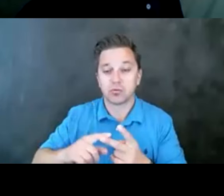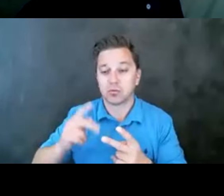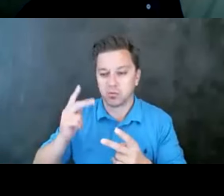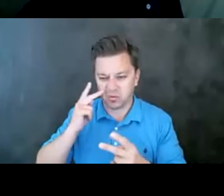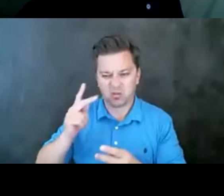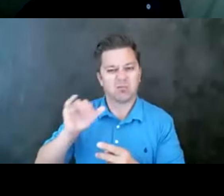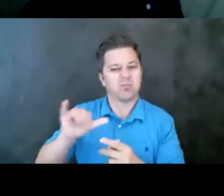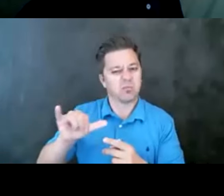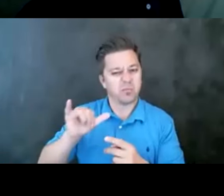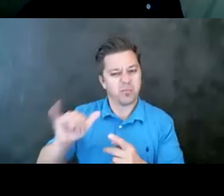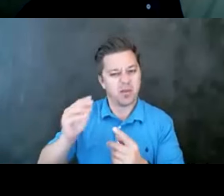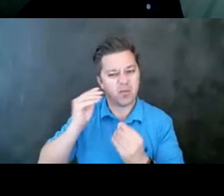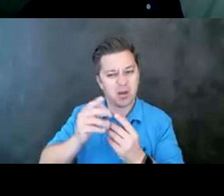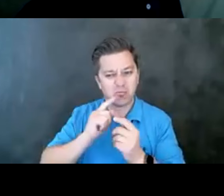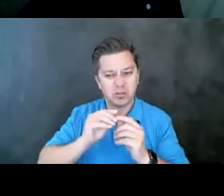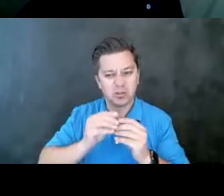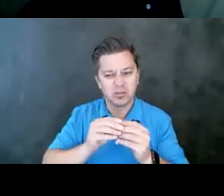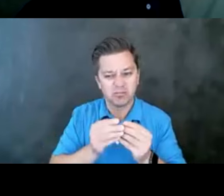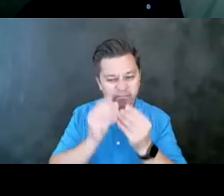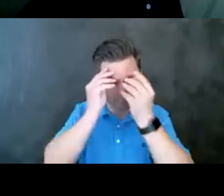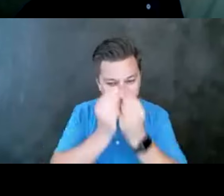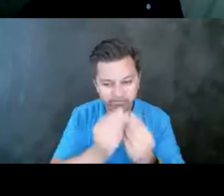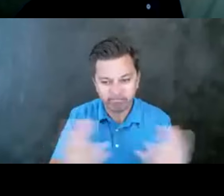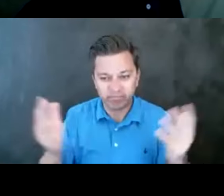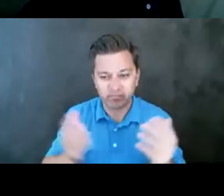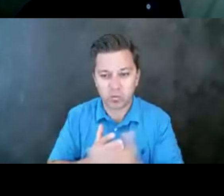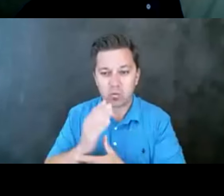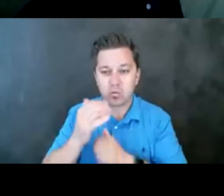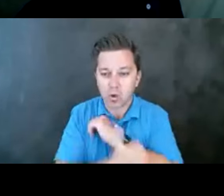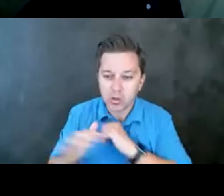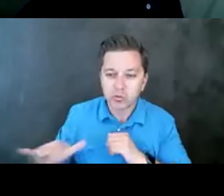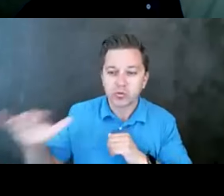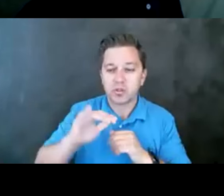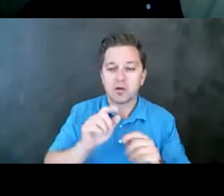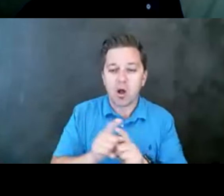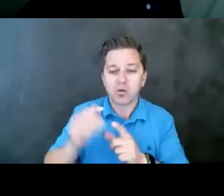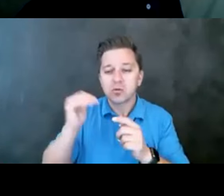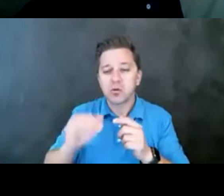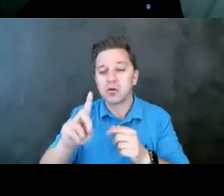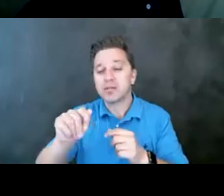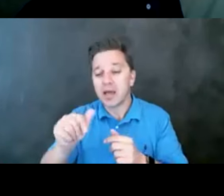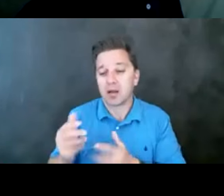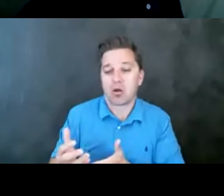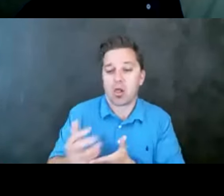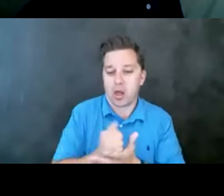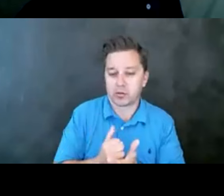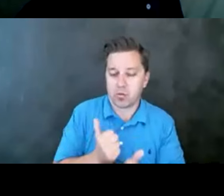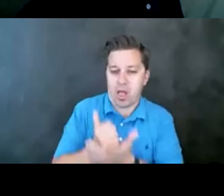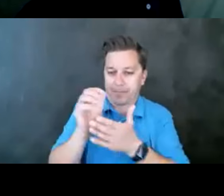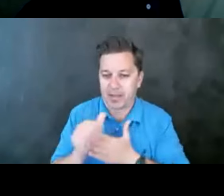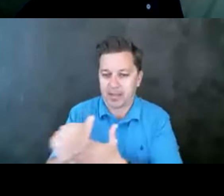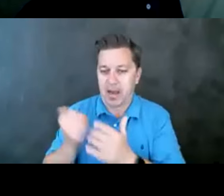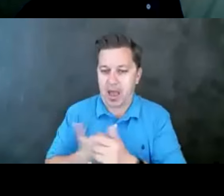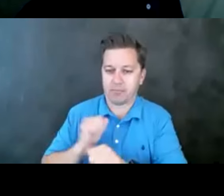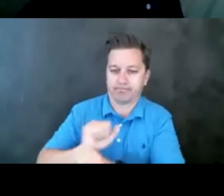be rolled out throughout our country and that data collection piece, right? Using data to drive the efforts, but also not just data